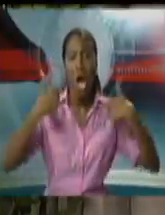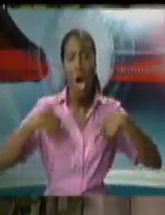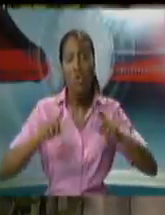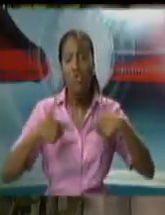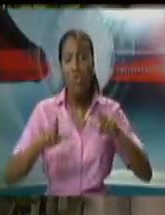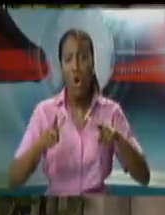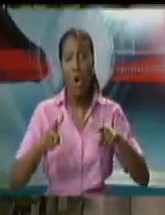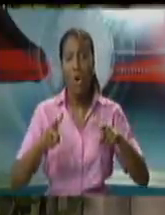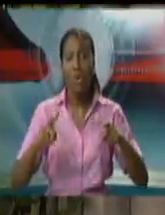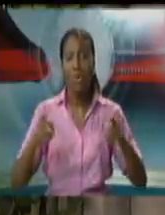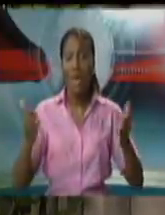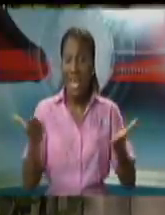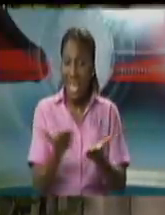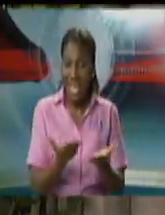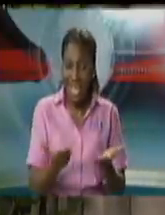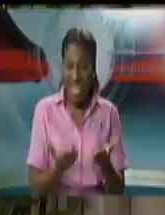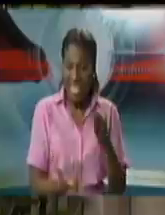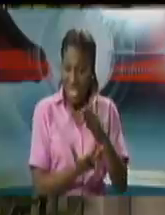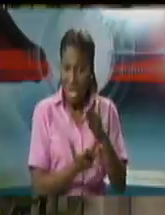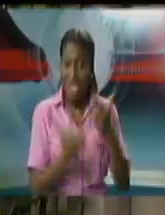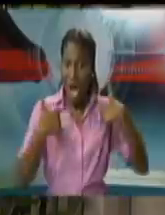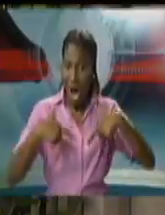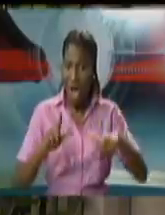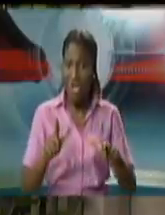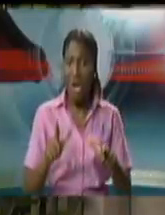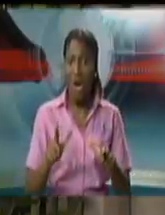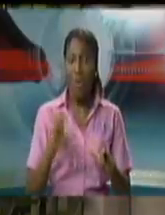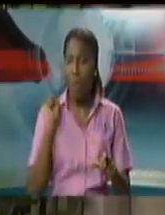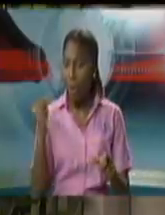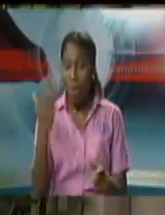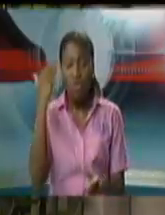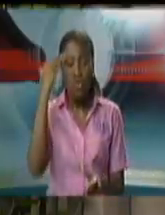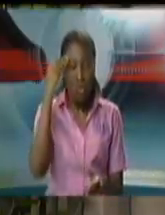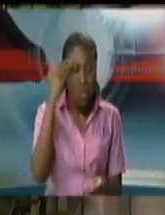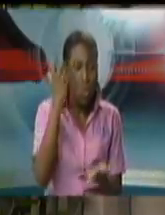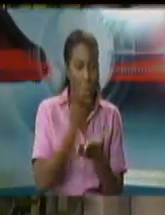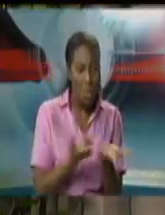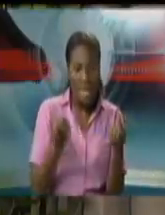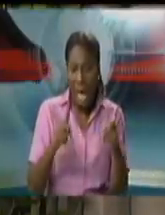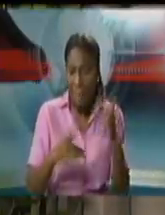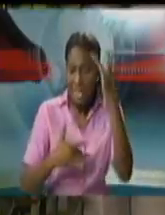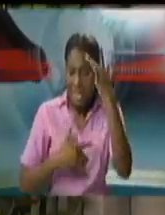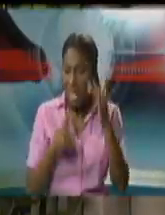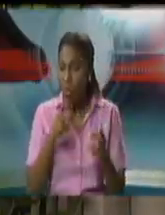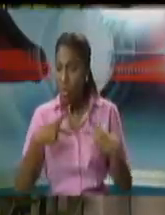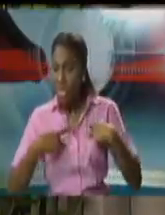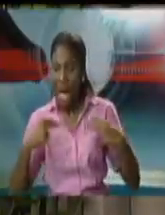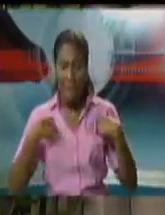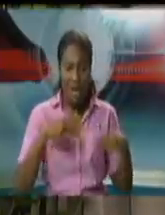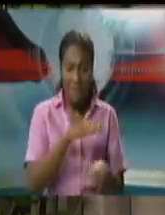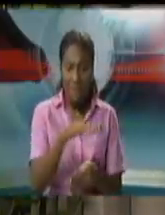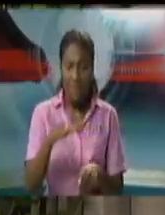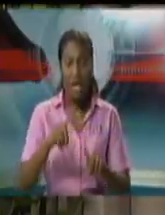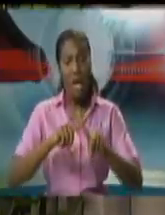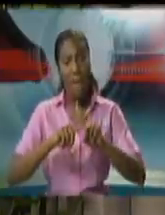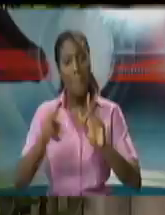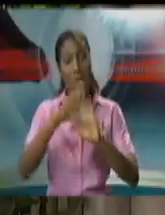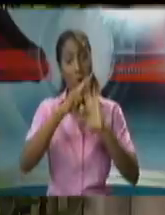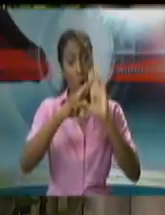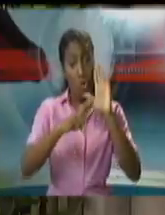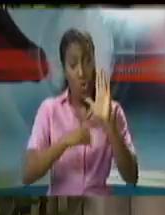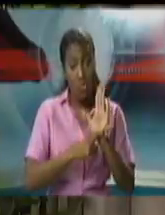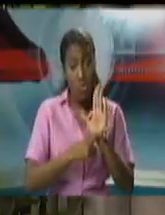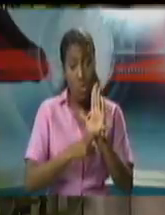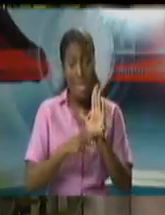real-time analysis as to what's going on the strict protocol however is that you're not in a confirmed position